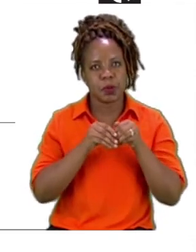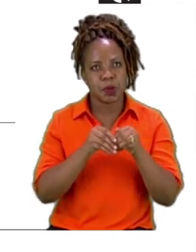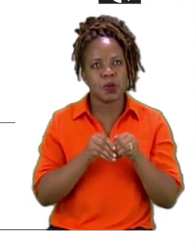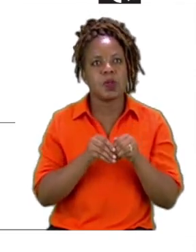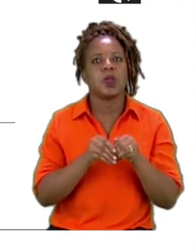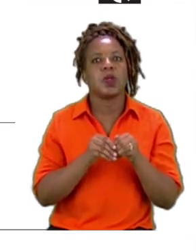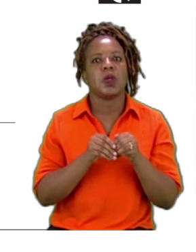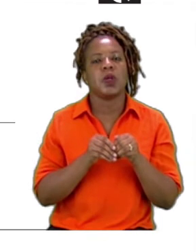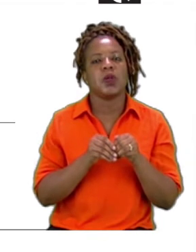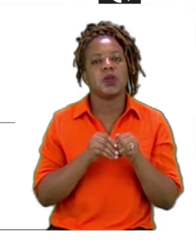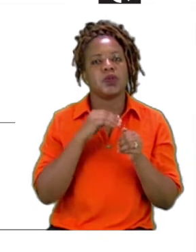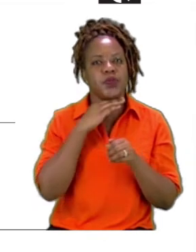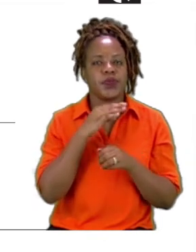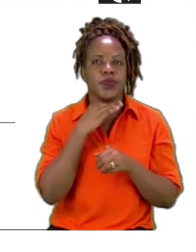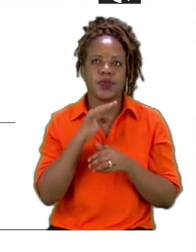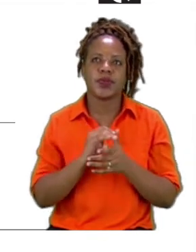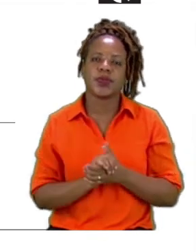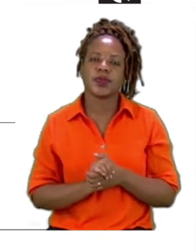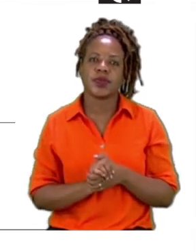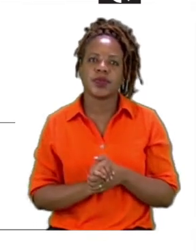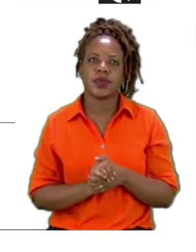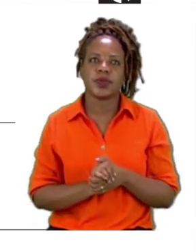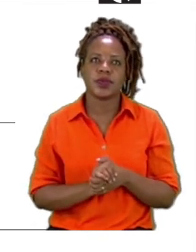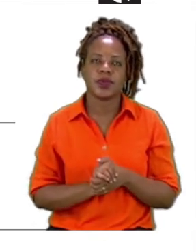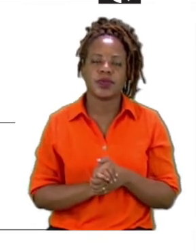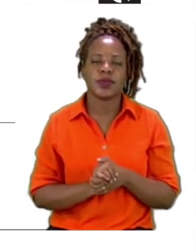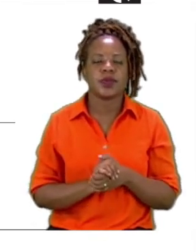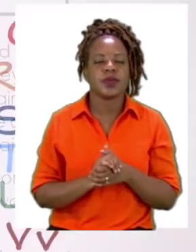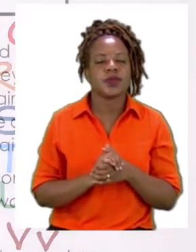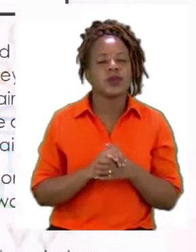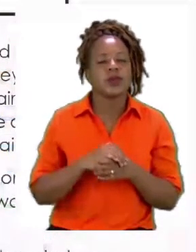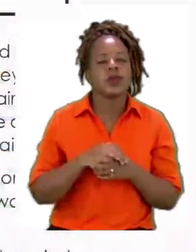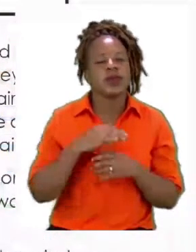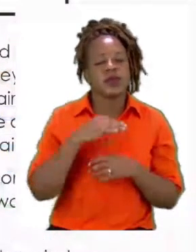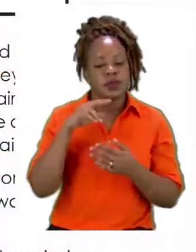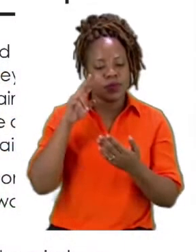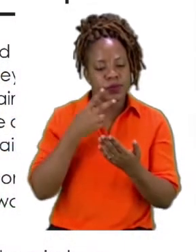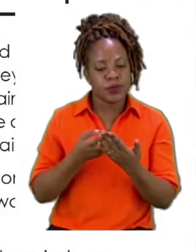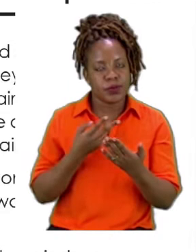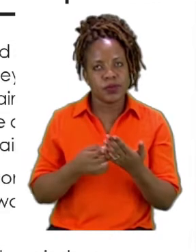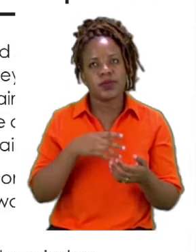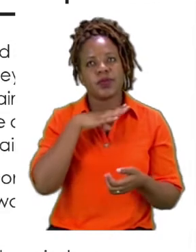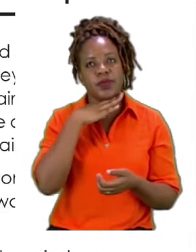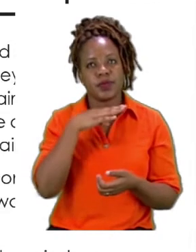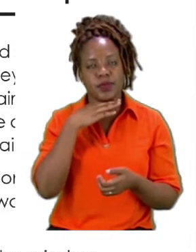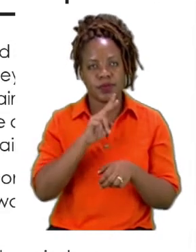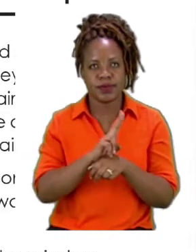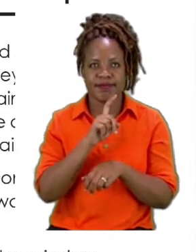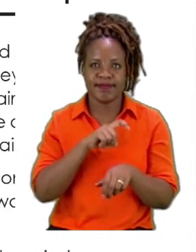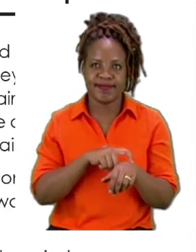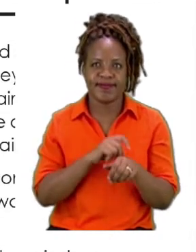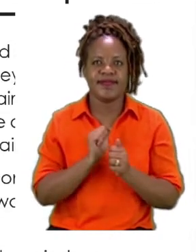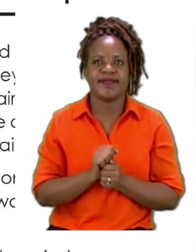So now that we have taken a look at our questions, let's read the story for a second time. Remember we